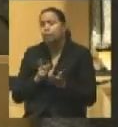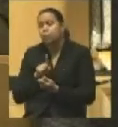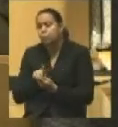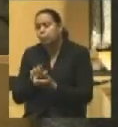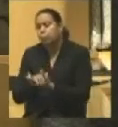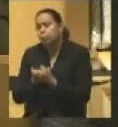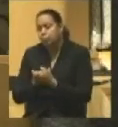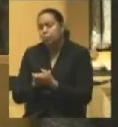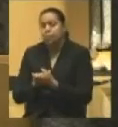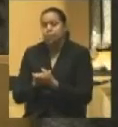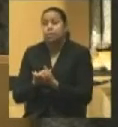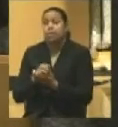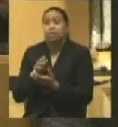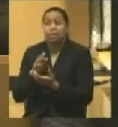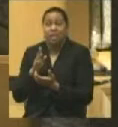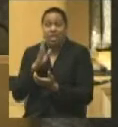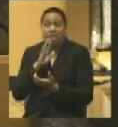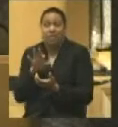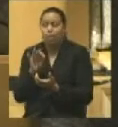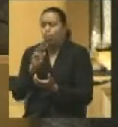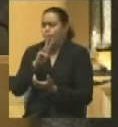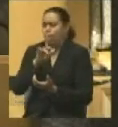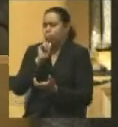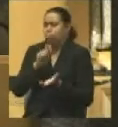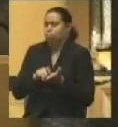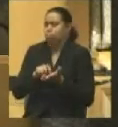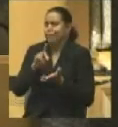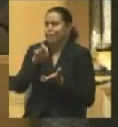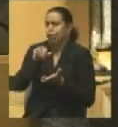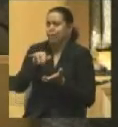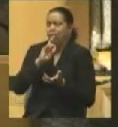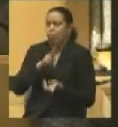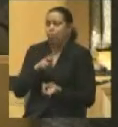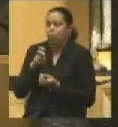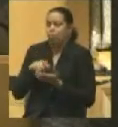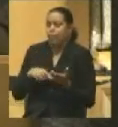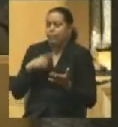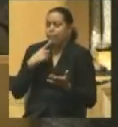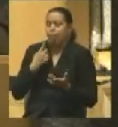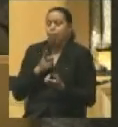Lincoln, and I'm going to quote from Wells' famous diary here after this visit. He found him,